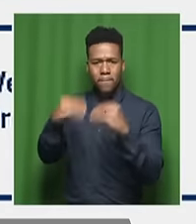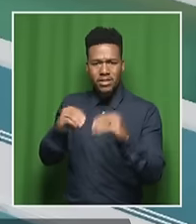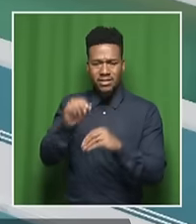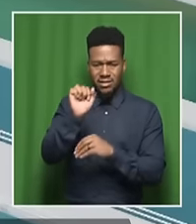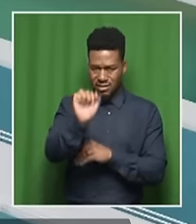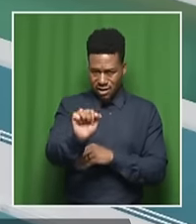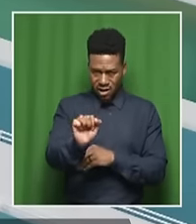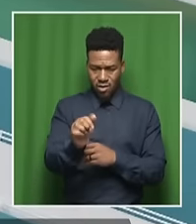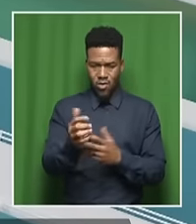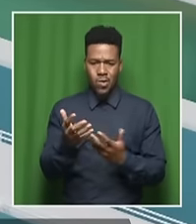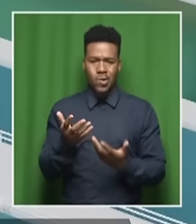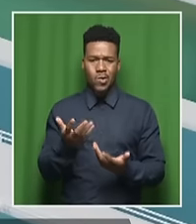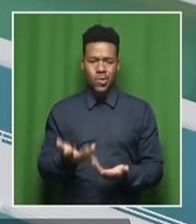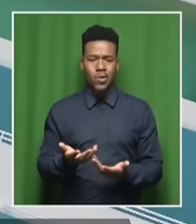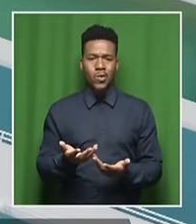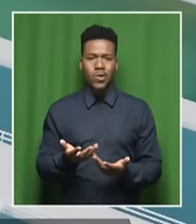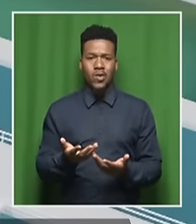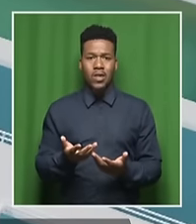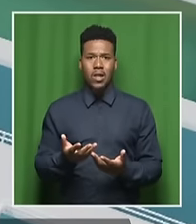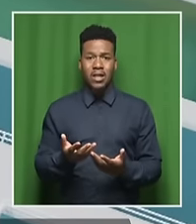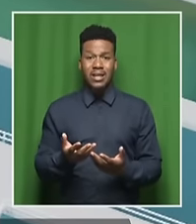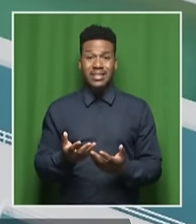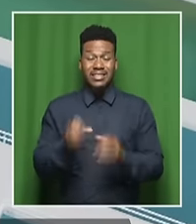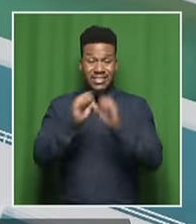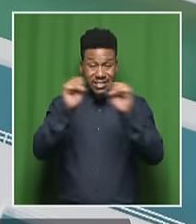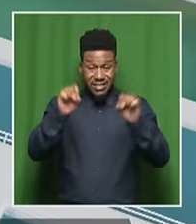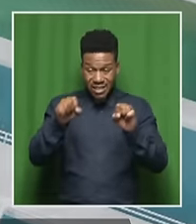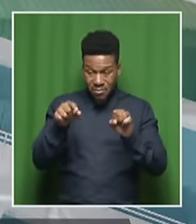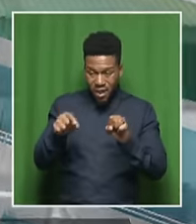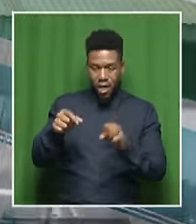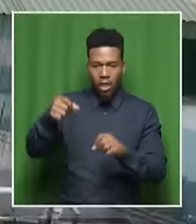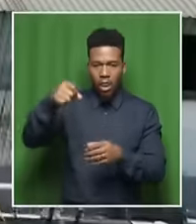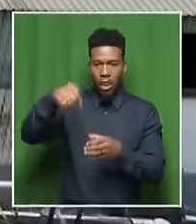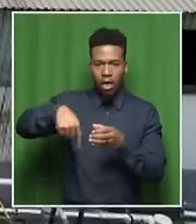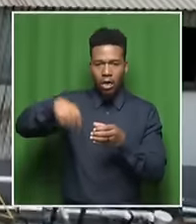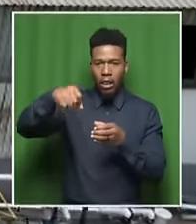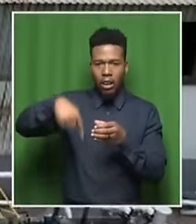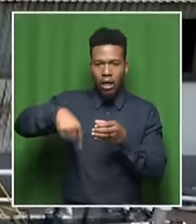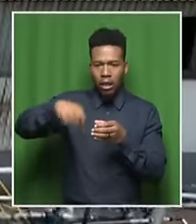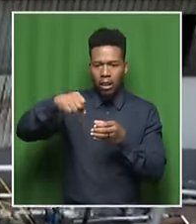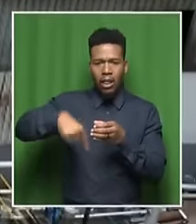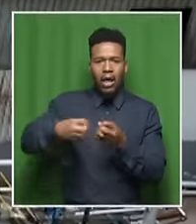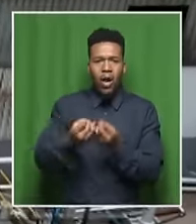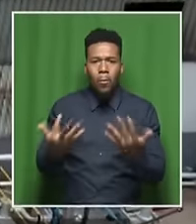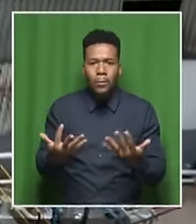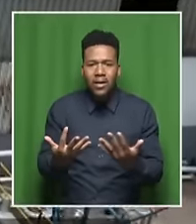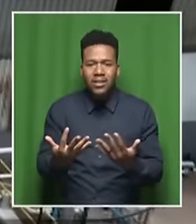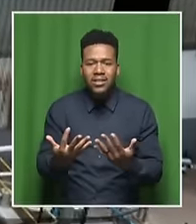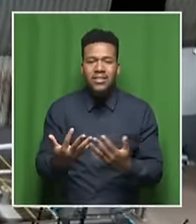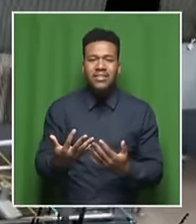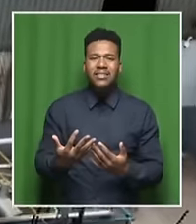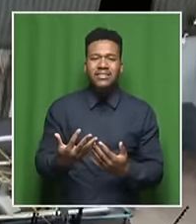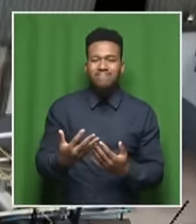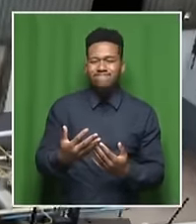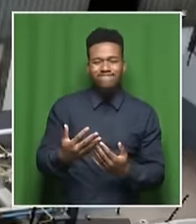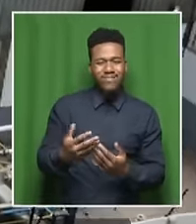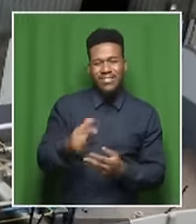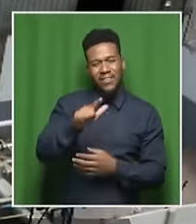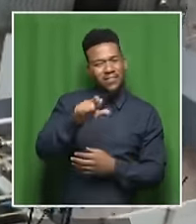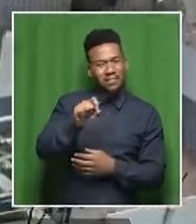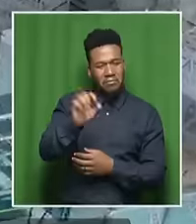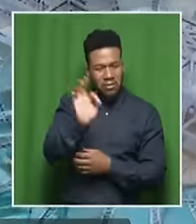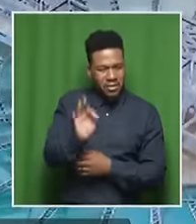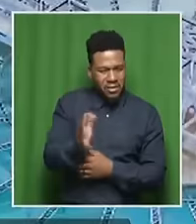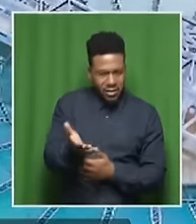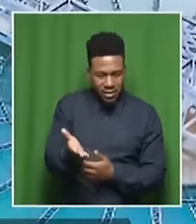41 percent leaks in the system, right, of which about 33 percent is physical leaks. It's not just one way, by the way. It's the